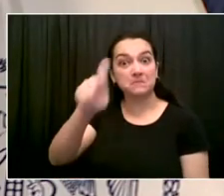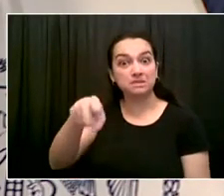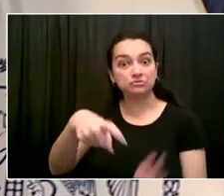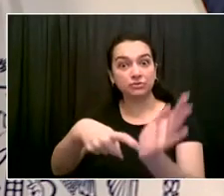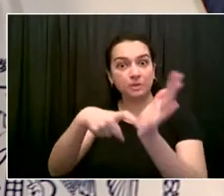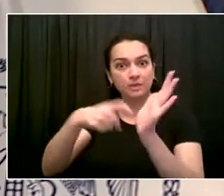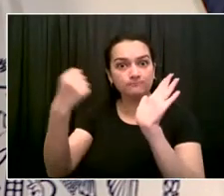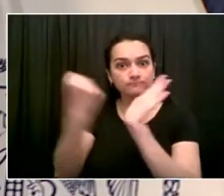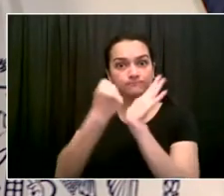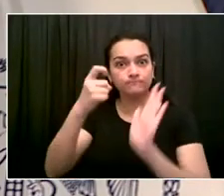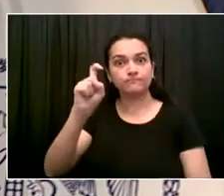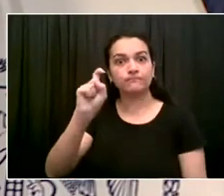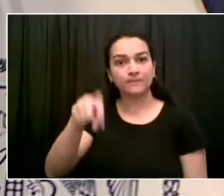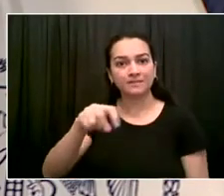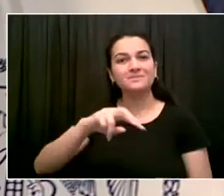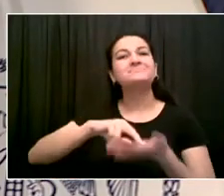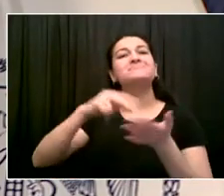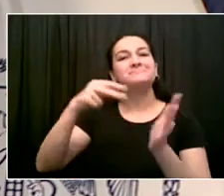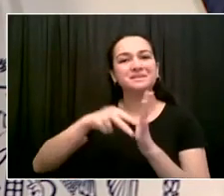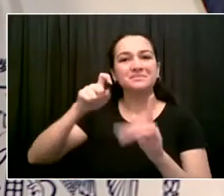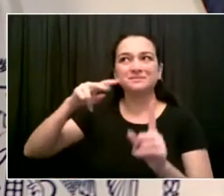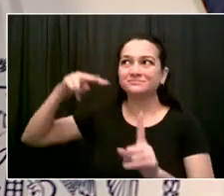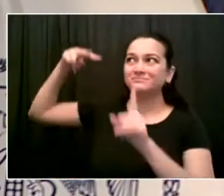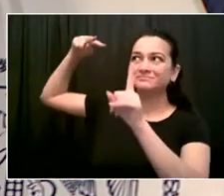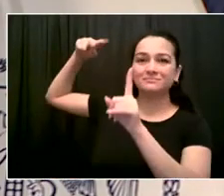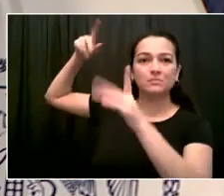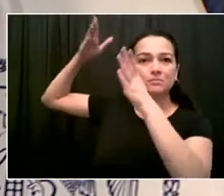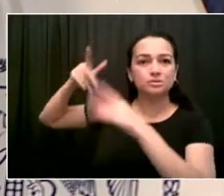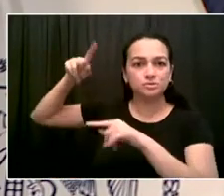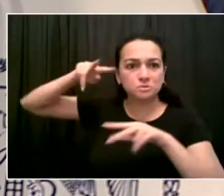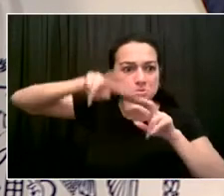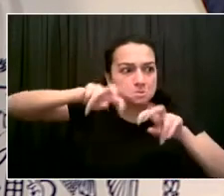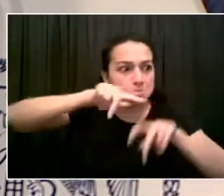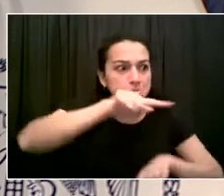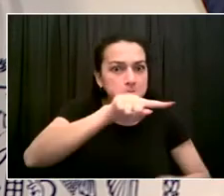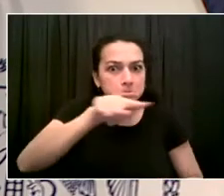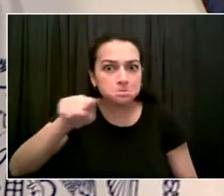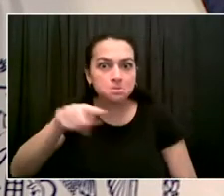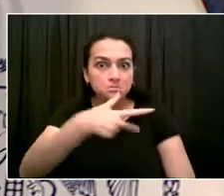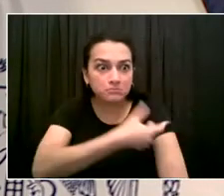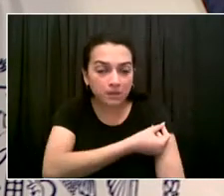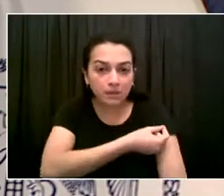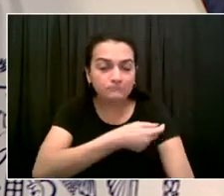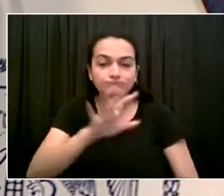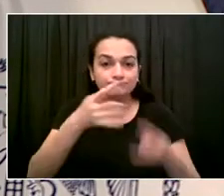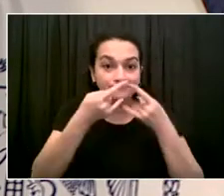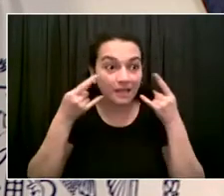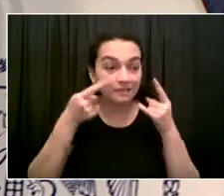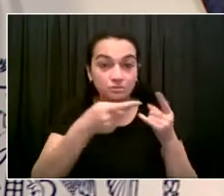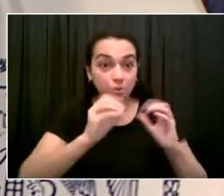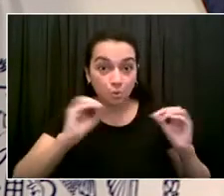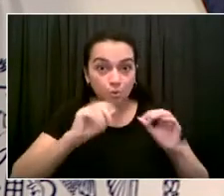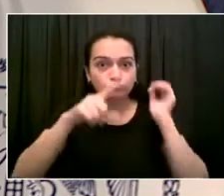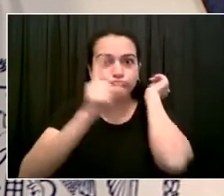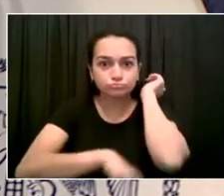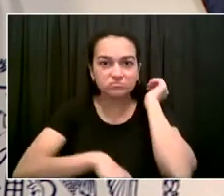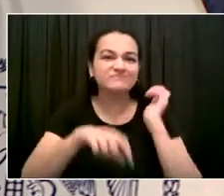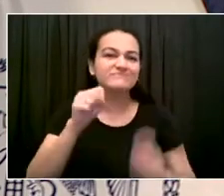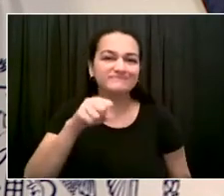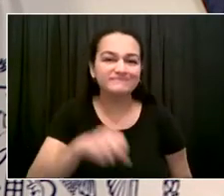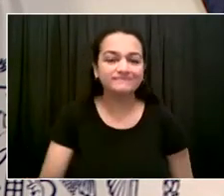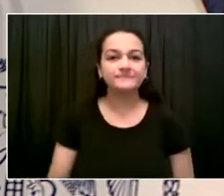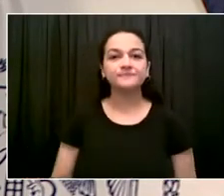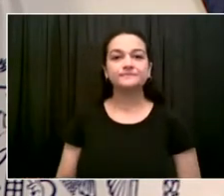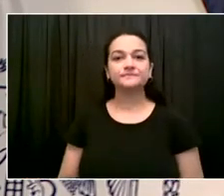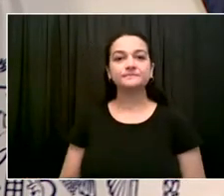exact language from the CDC, just as New Jersey and Connecticut have done. I think that's exactly where we need to be right now. think the biggest consideration was